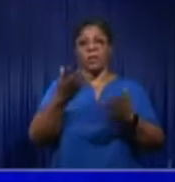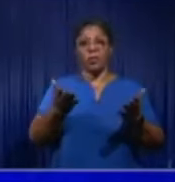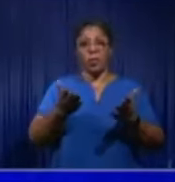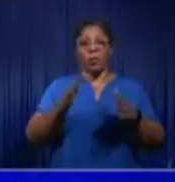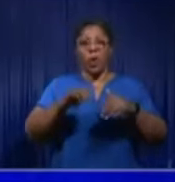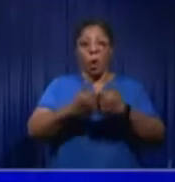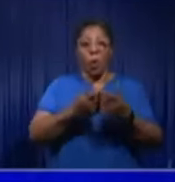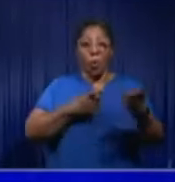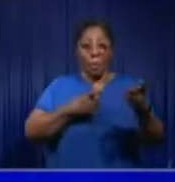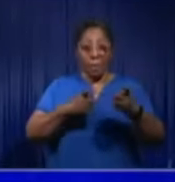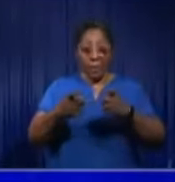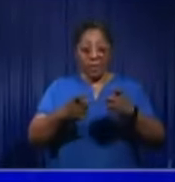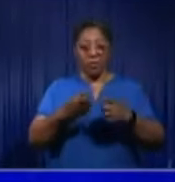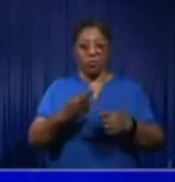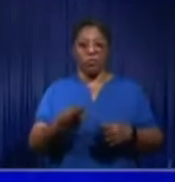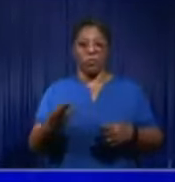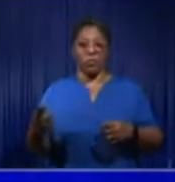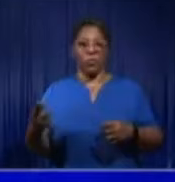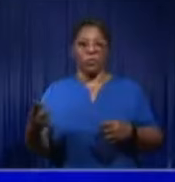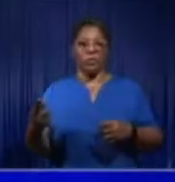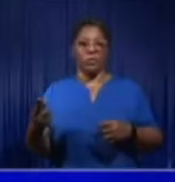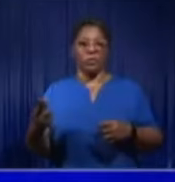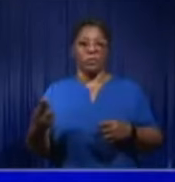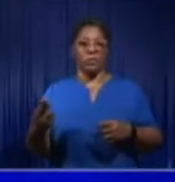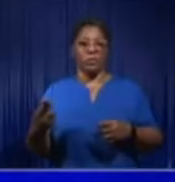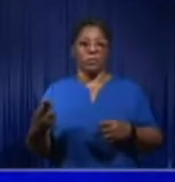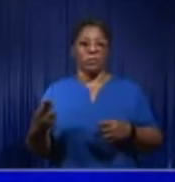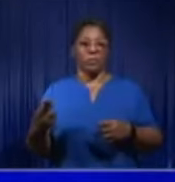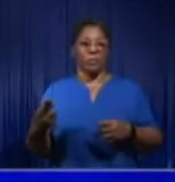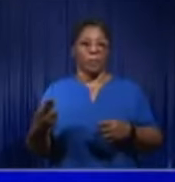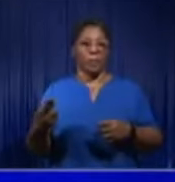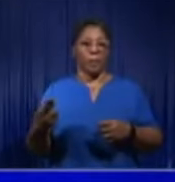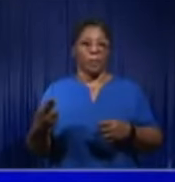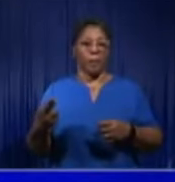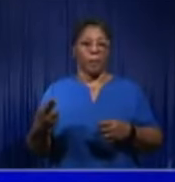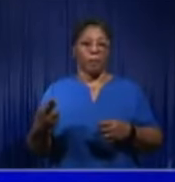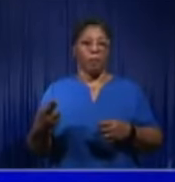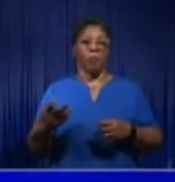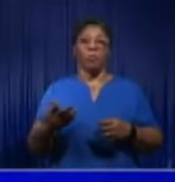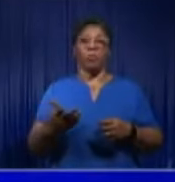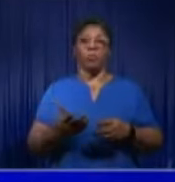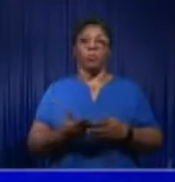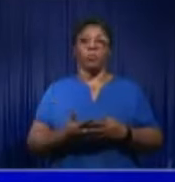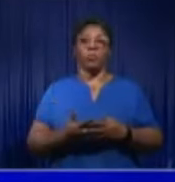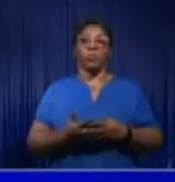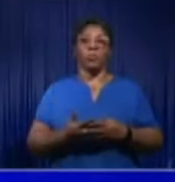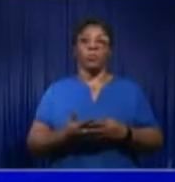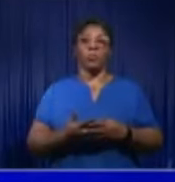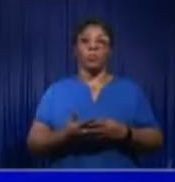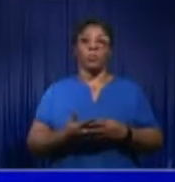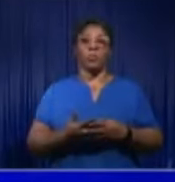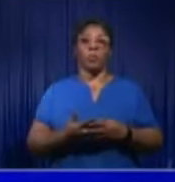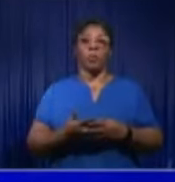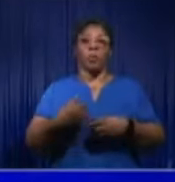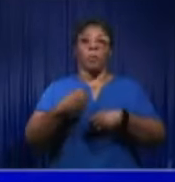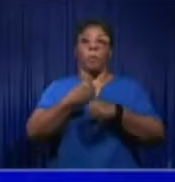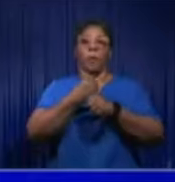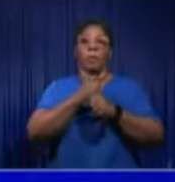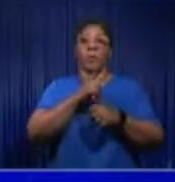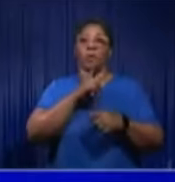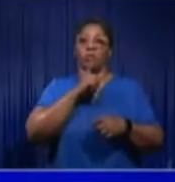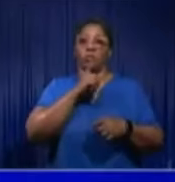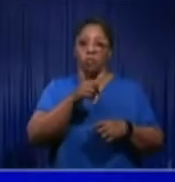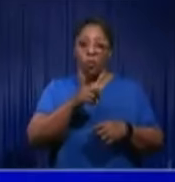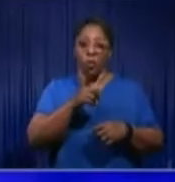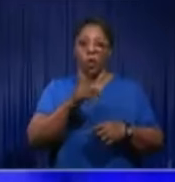local level. What we are not able to do is to guarantee that the administration, to my right, would